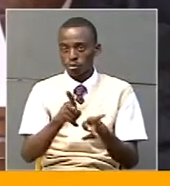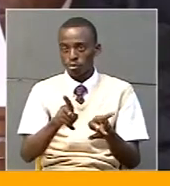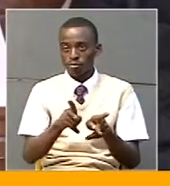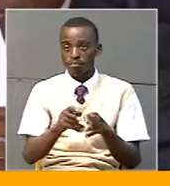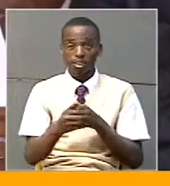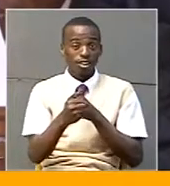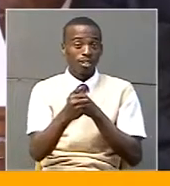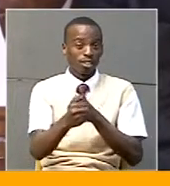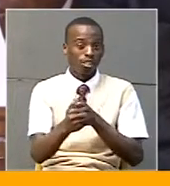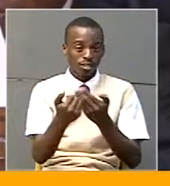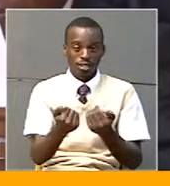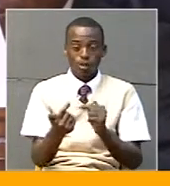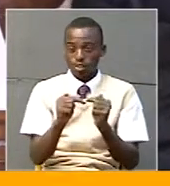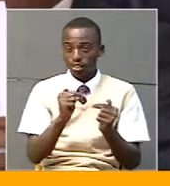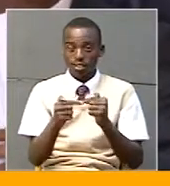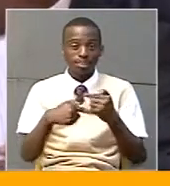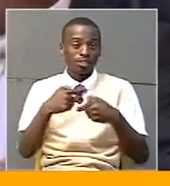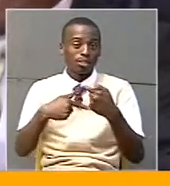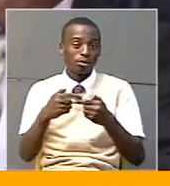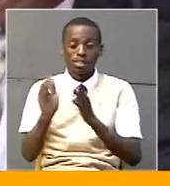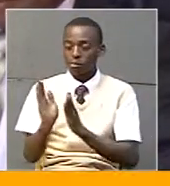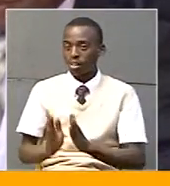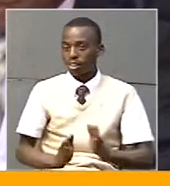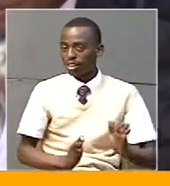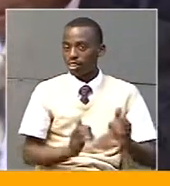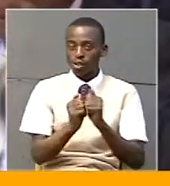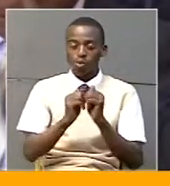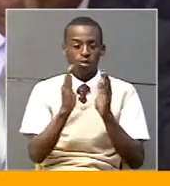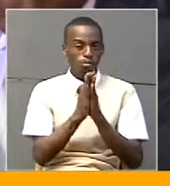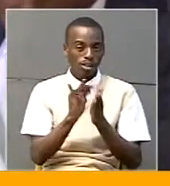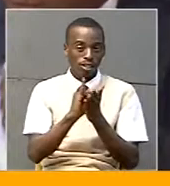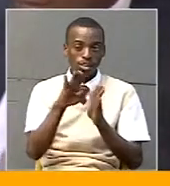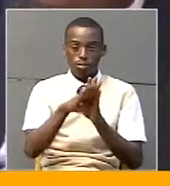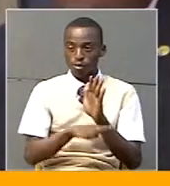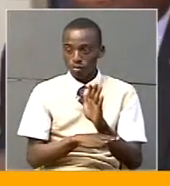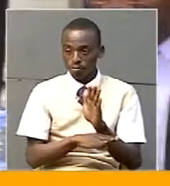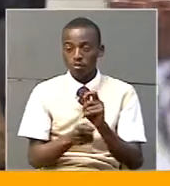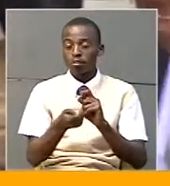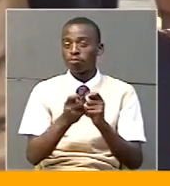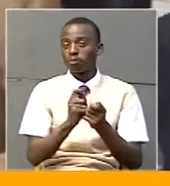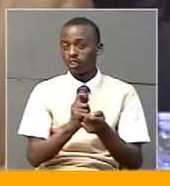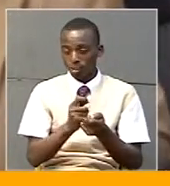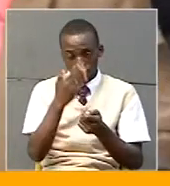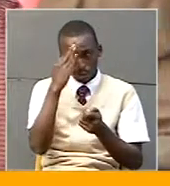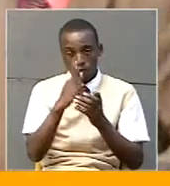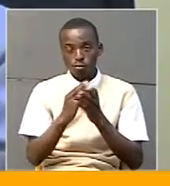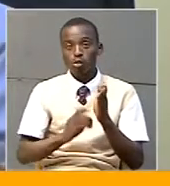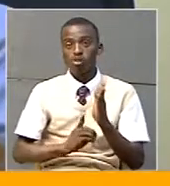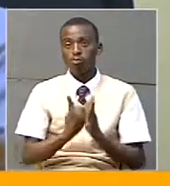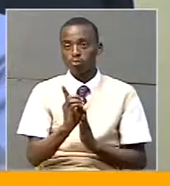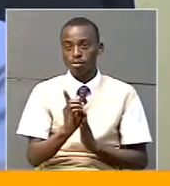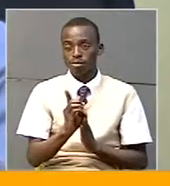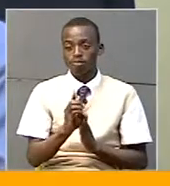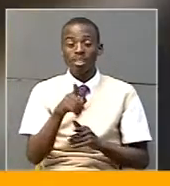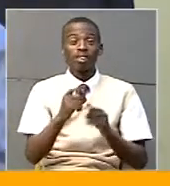Leaders are now discussing sustainability plans with prayers that the program be replicated to realize more development. So,